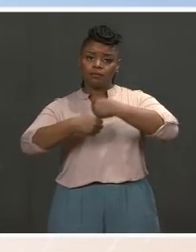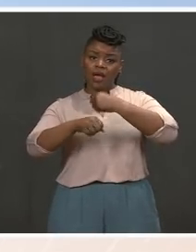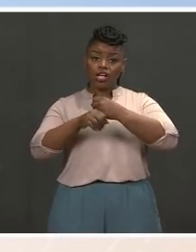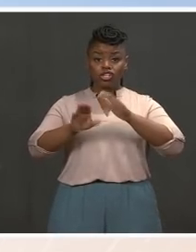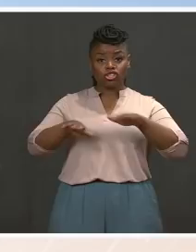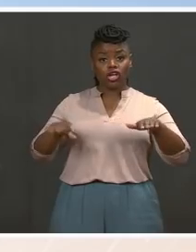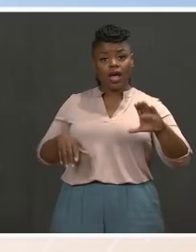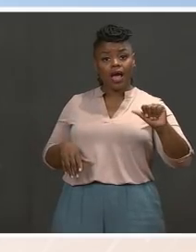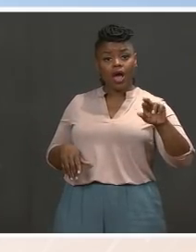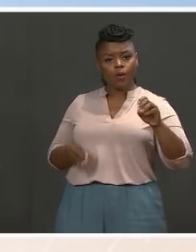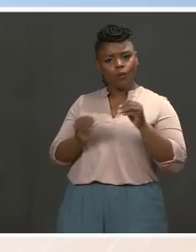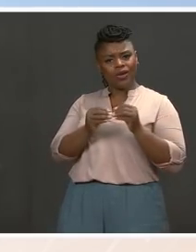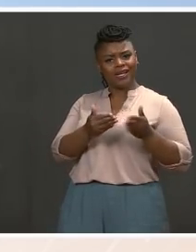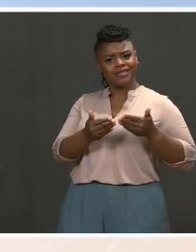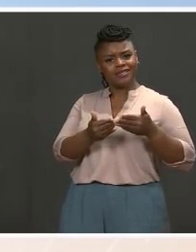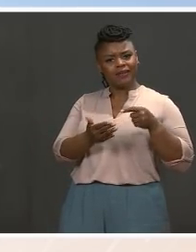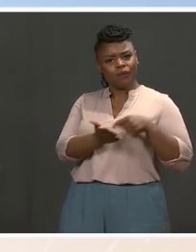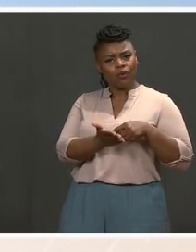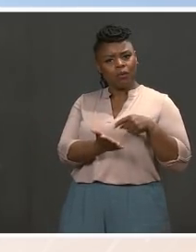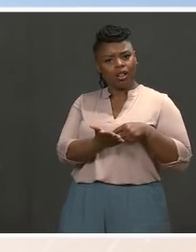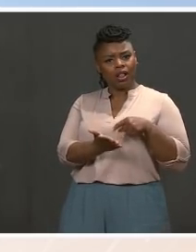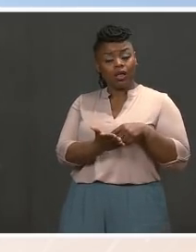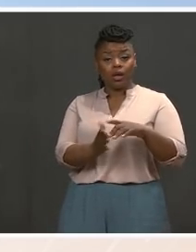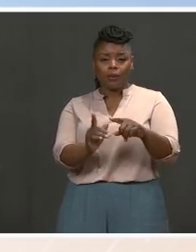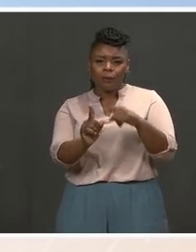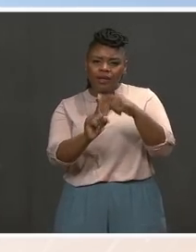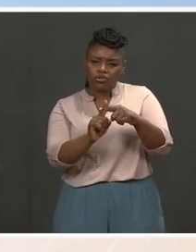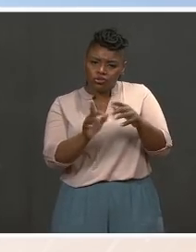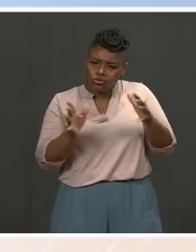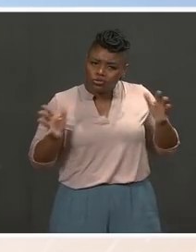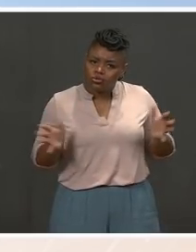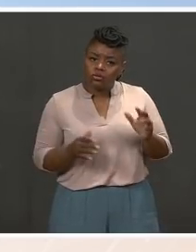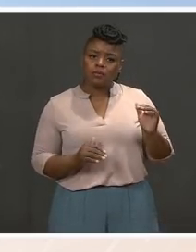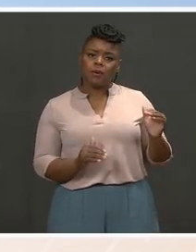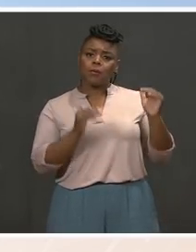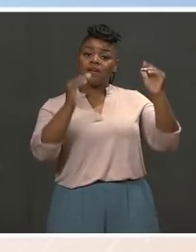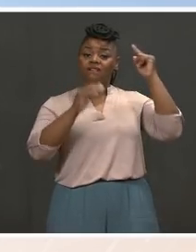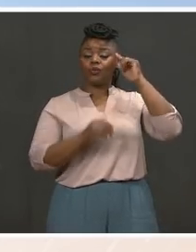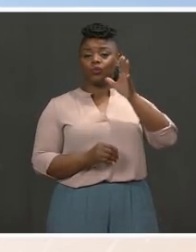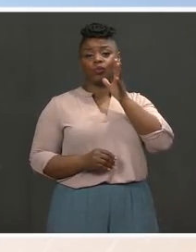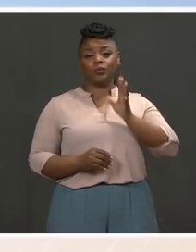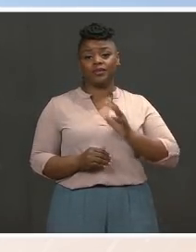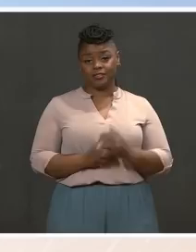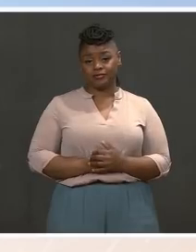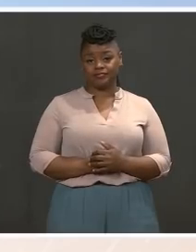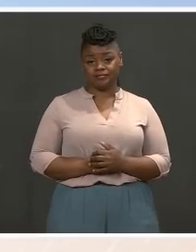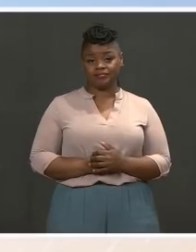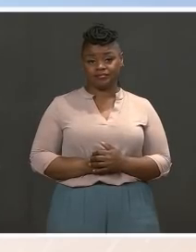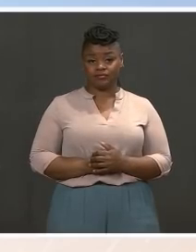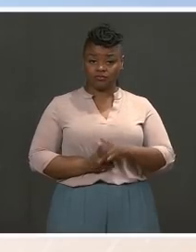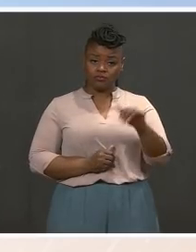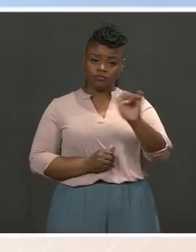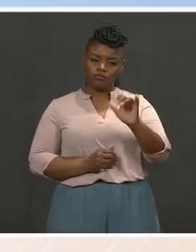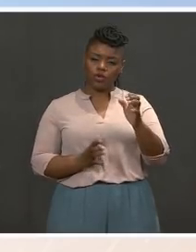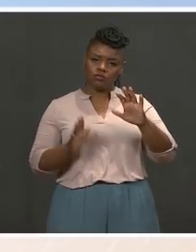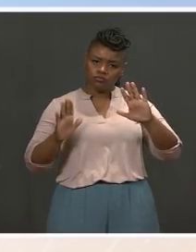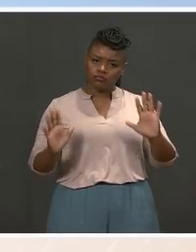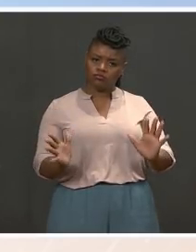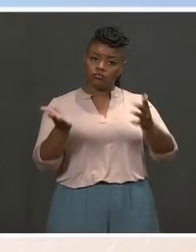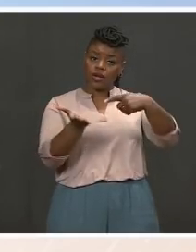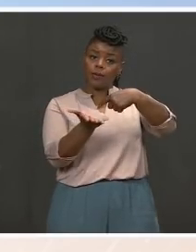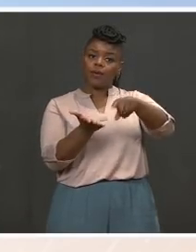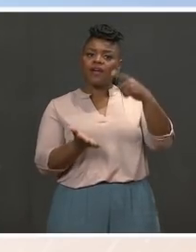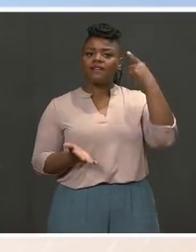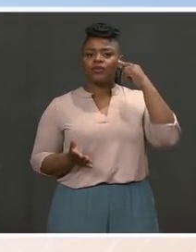higher paying jobs. They are also committed to raising pay for child care workers, preschool teachers, home health aides, and others in the care